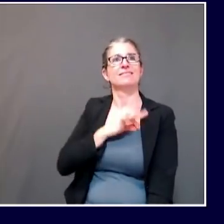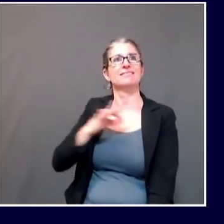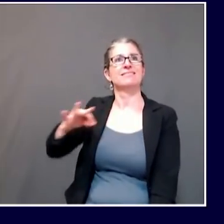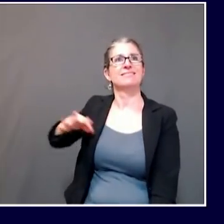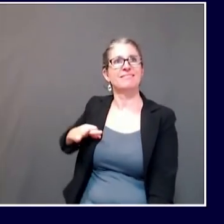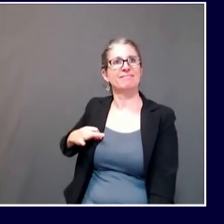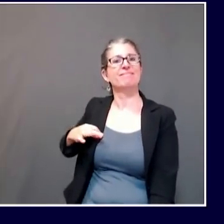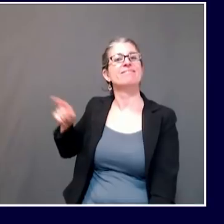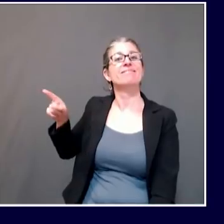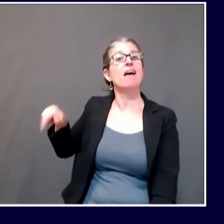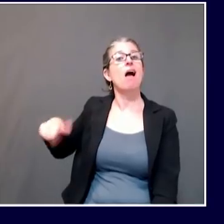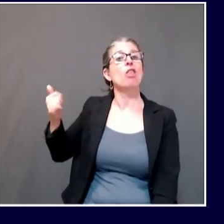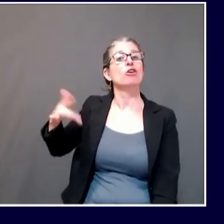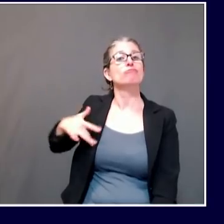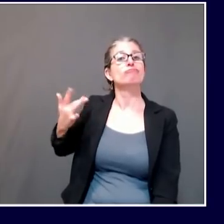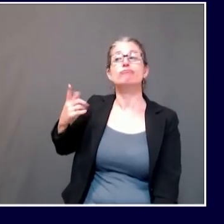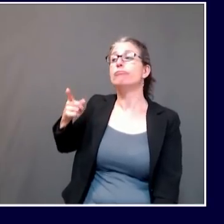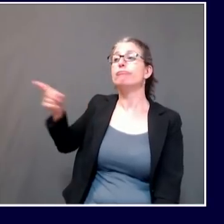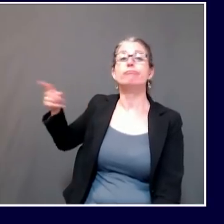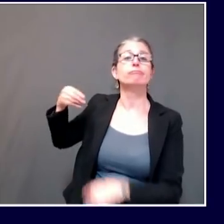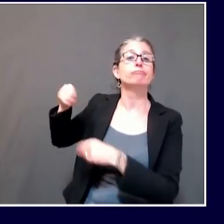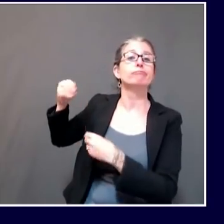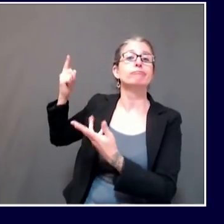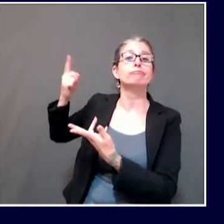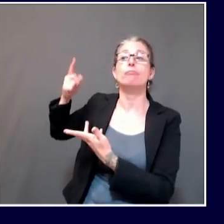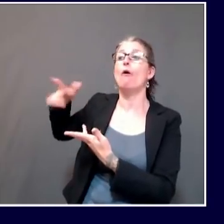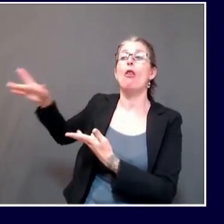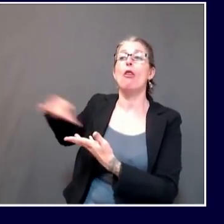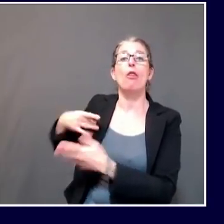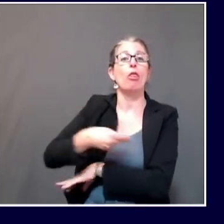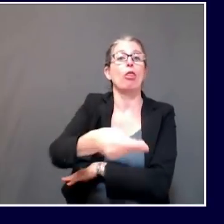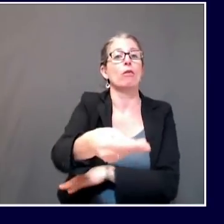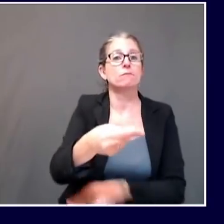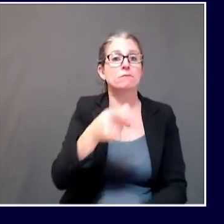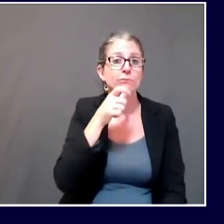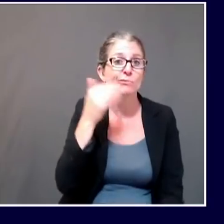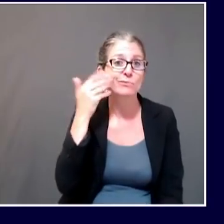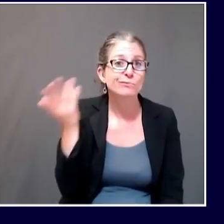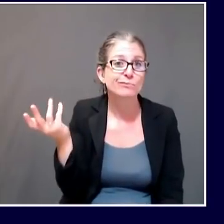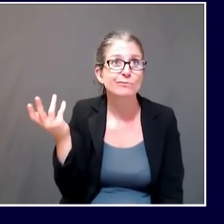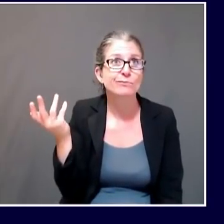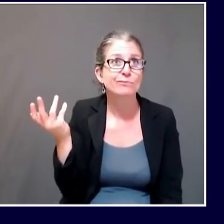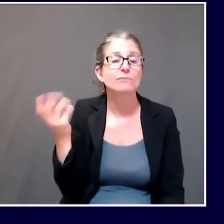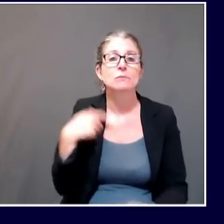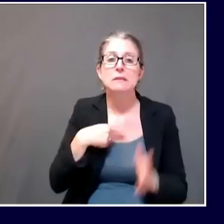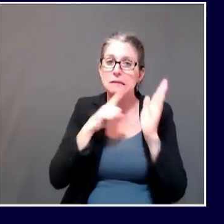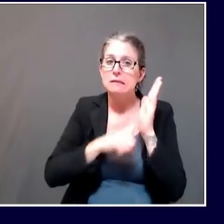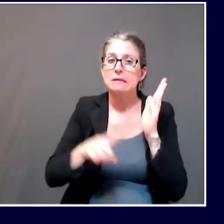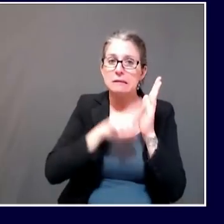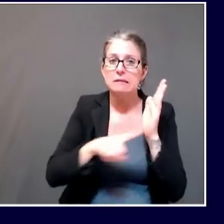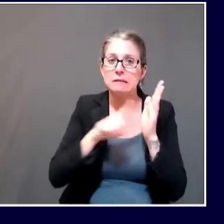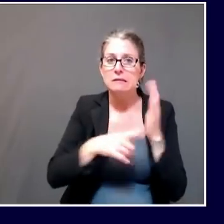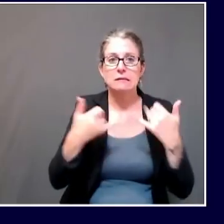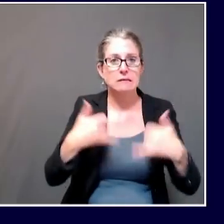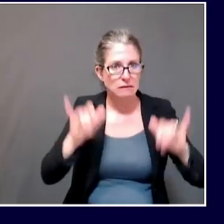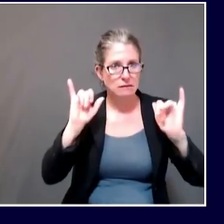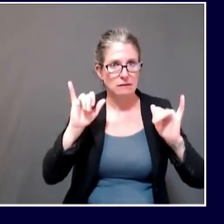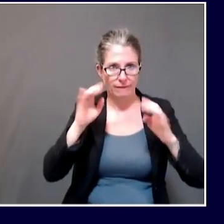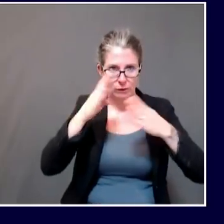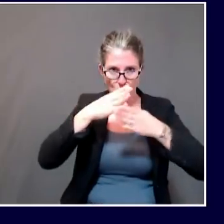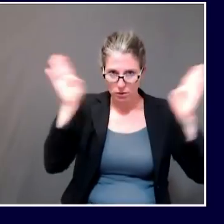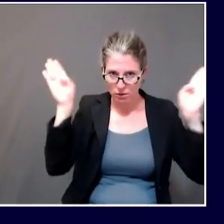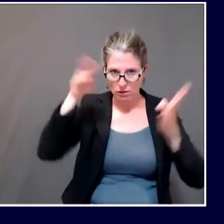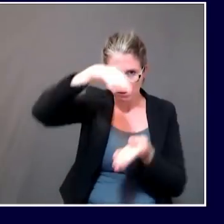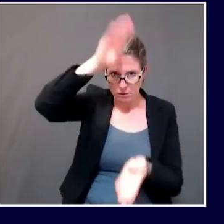those other possibilities. We're always keeping our eyes open to them, not making sure we try not to develop tunnel vision. And then with